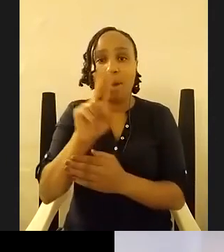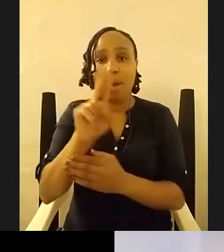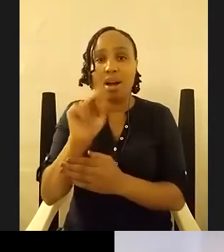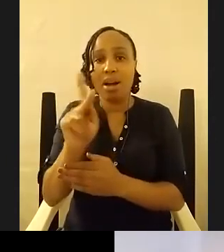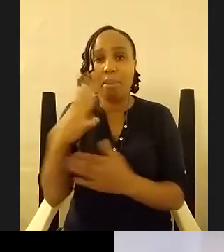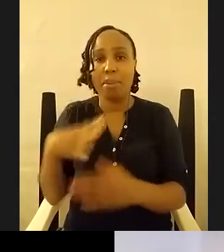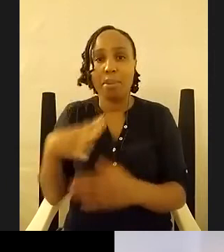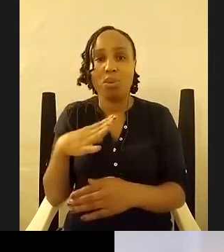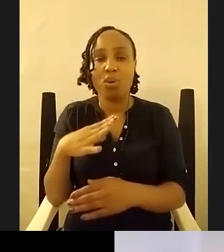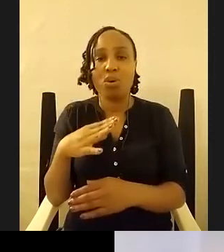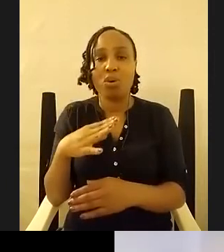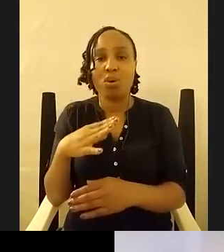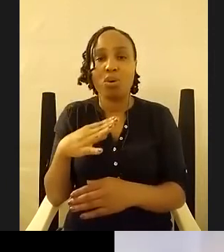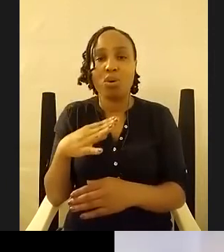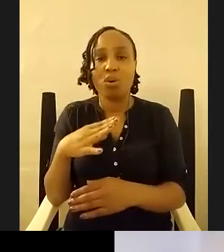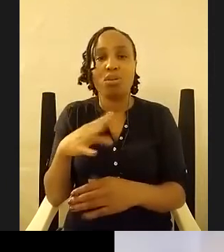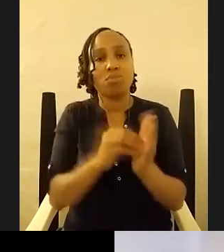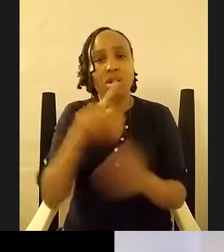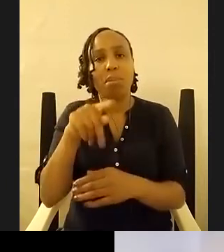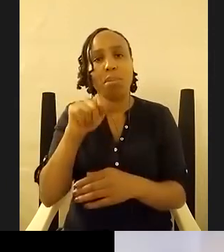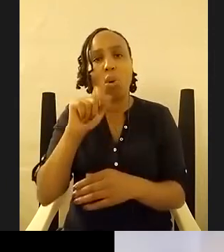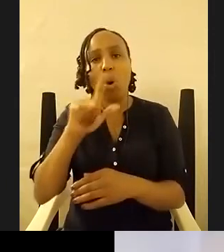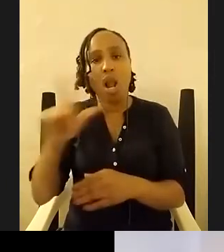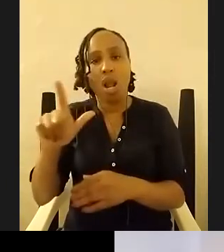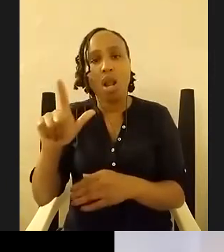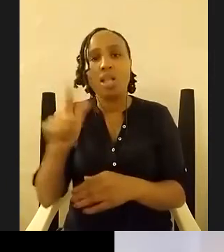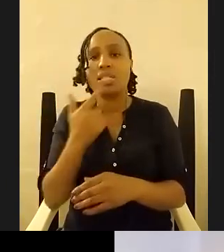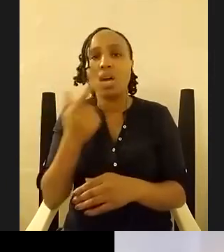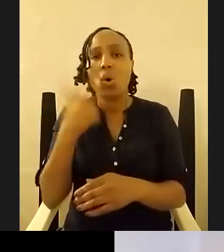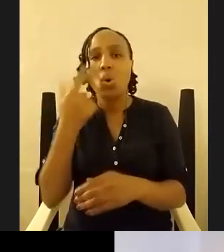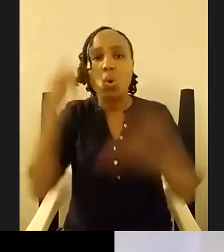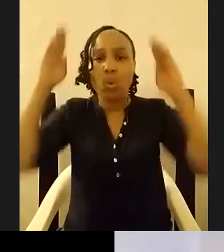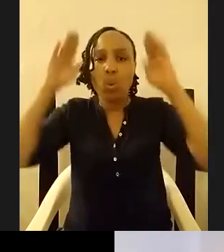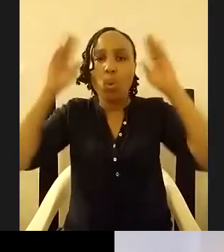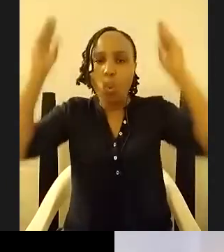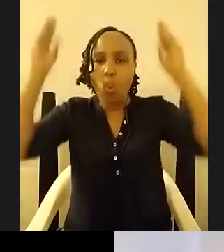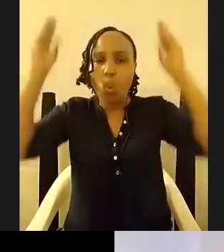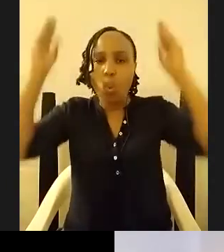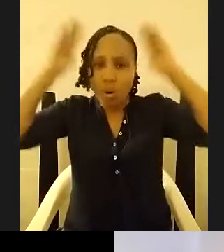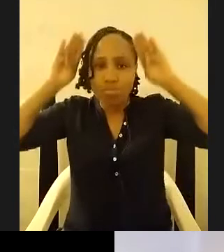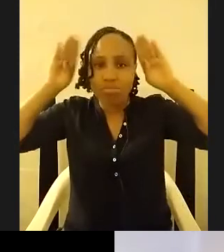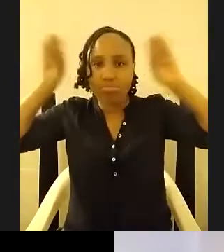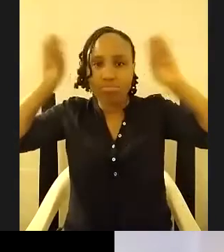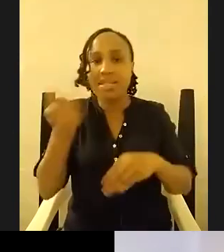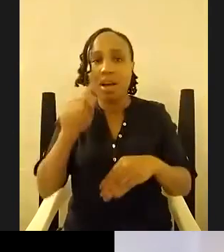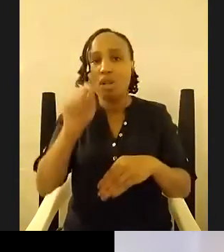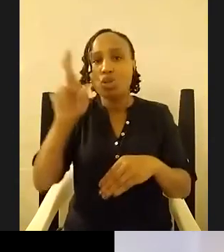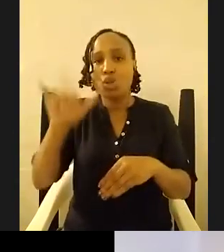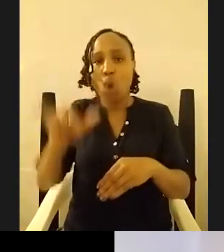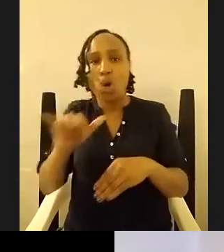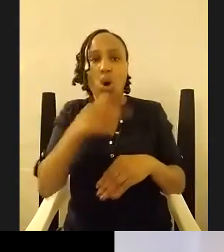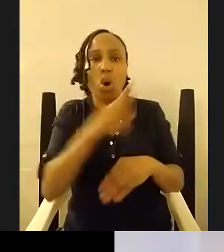that says who wore their hat better troy or we need to sort this out today